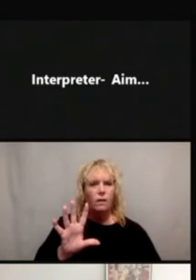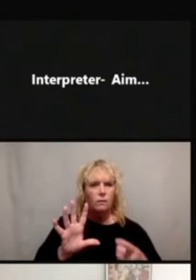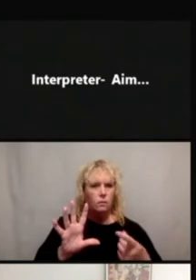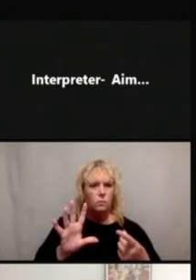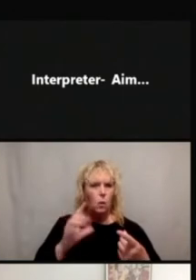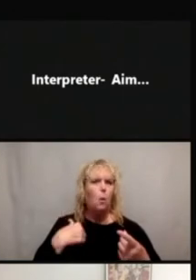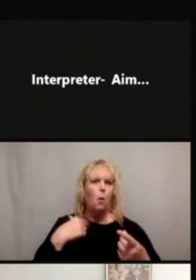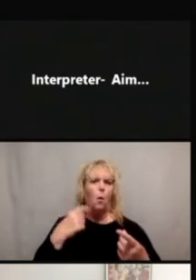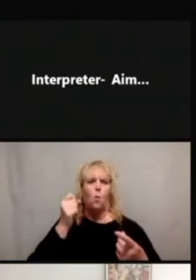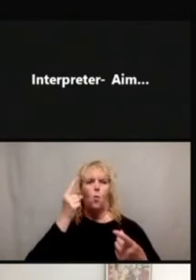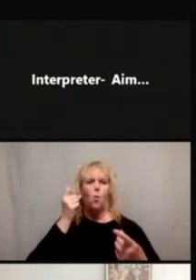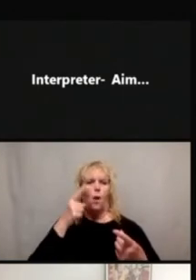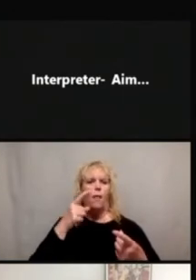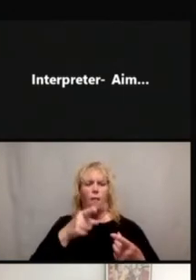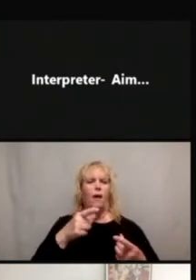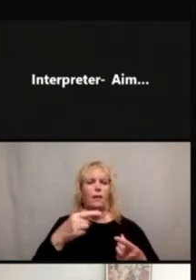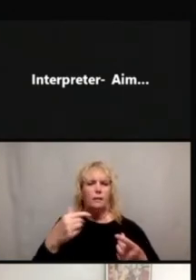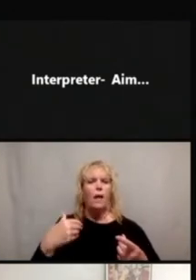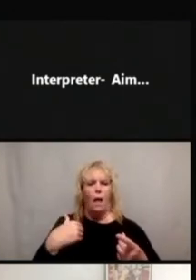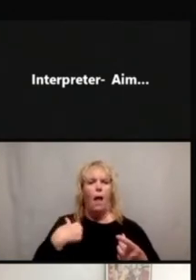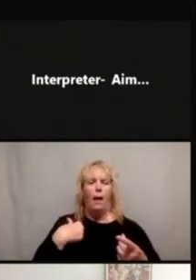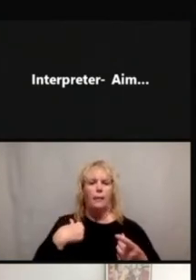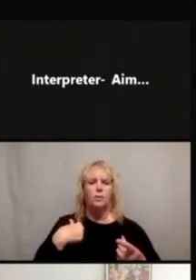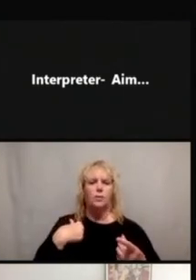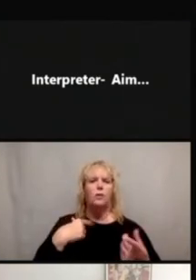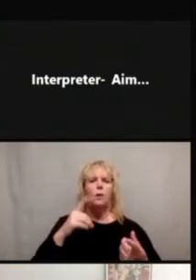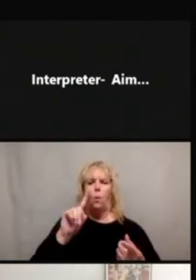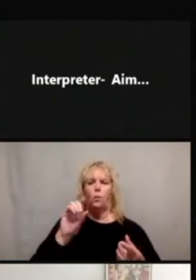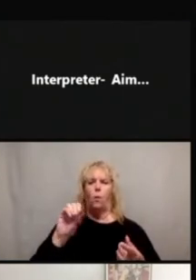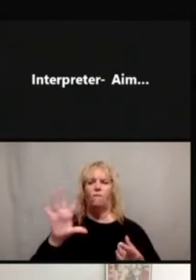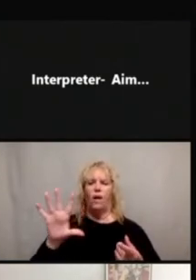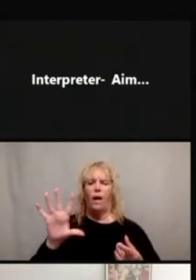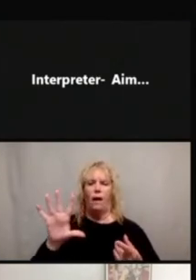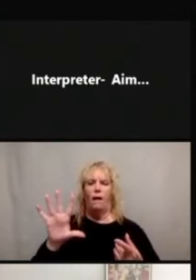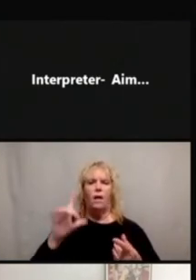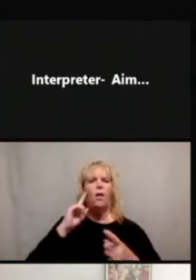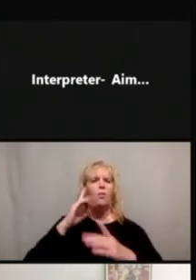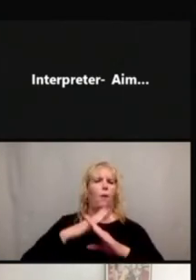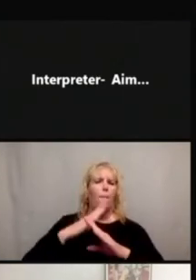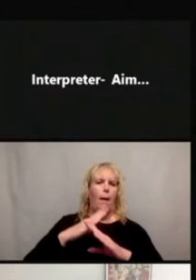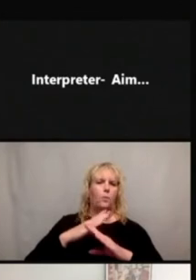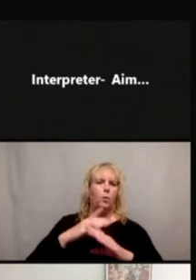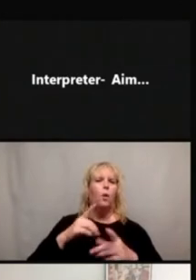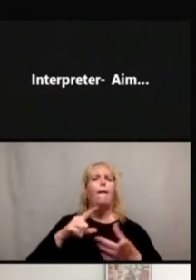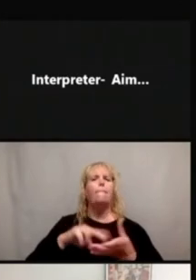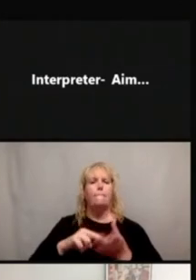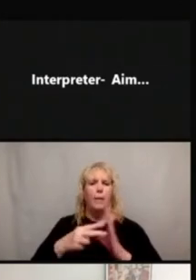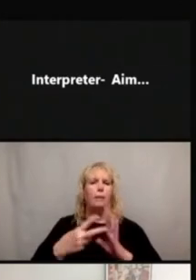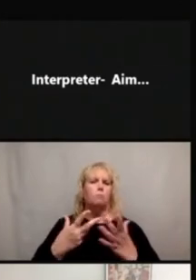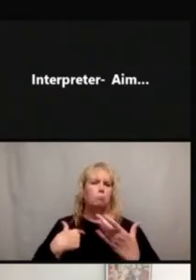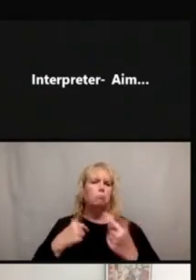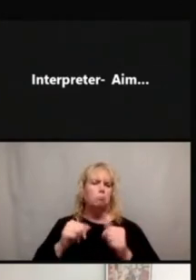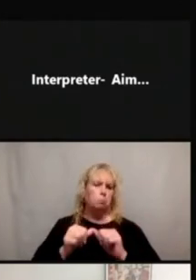I'm able to kind of identify that quickly and say, oh, 105 is the thermometer and I can continue on.